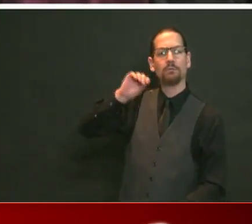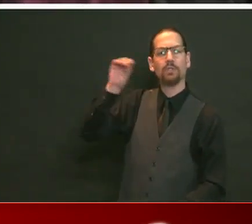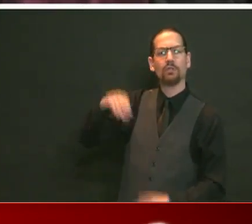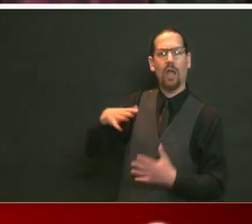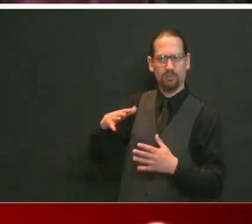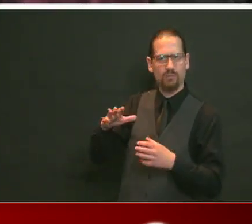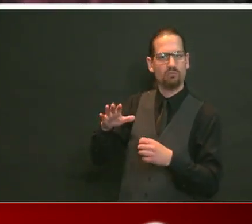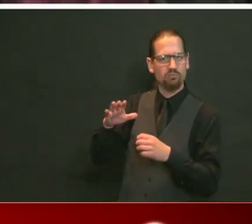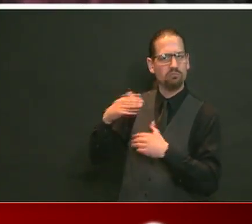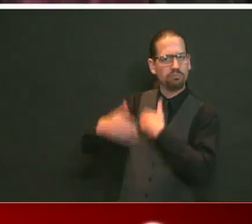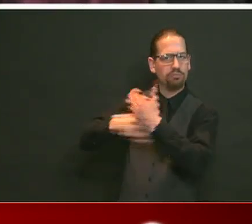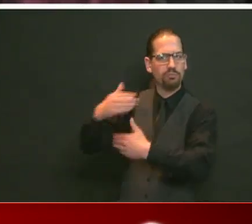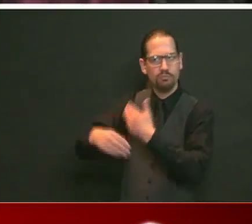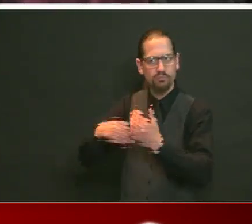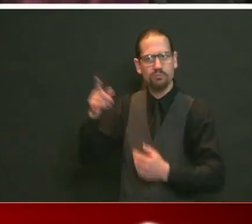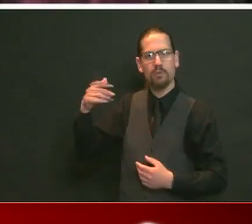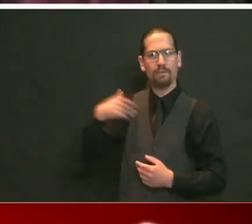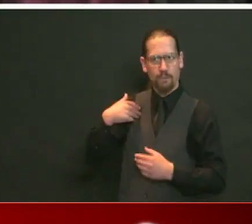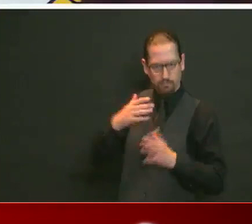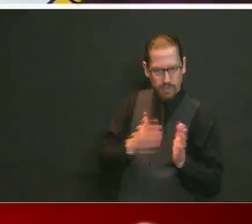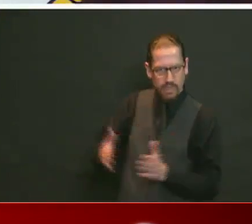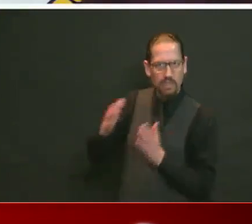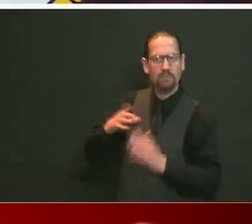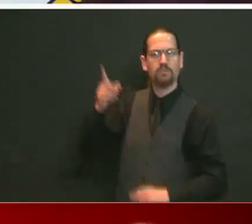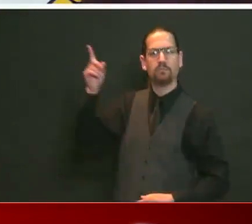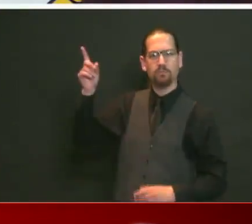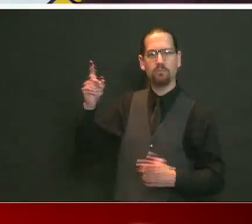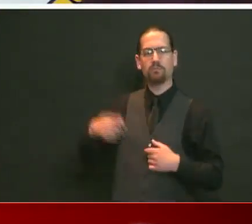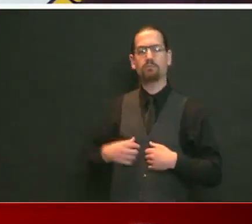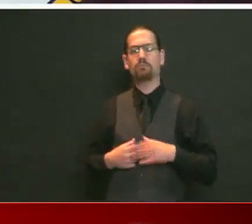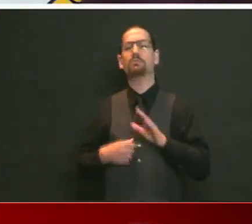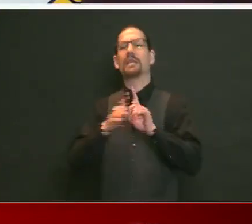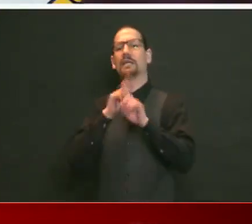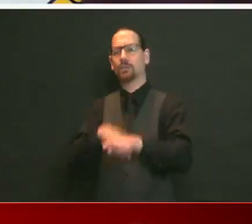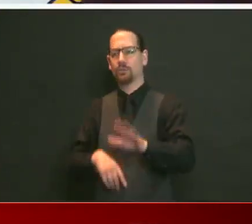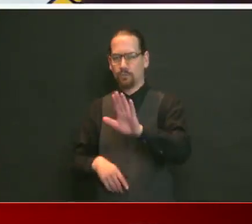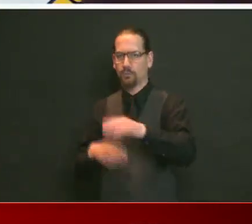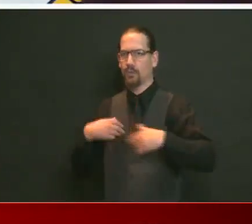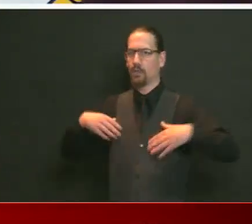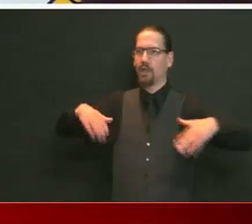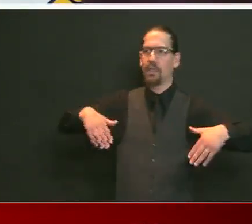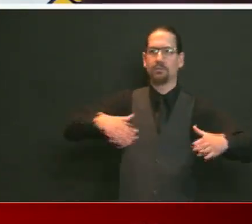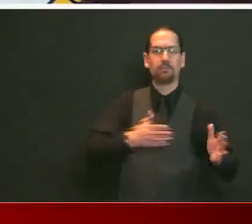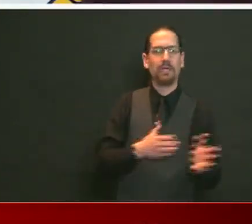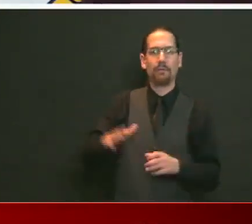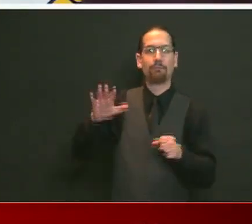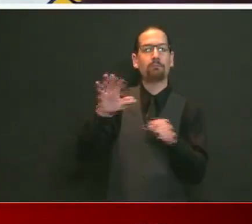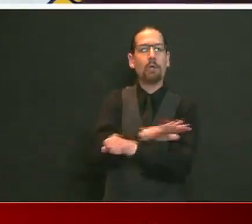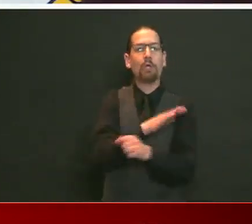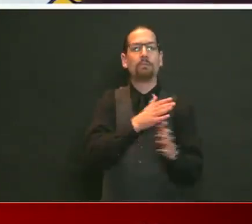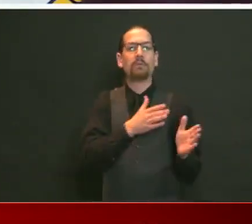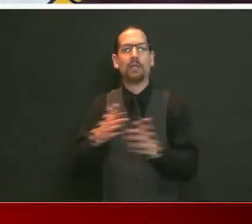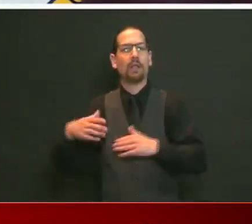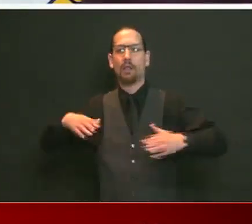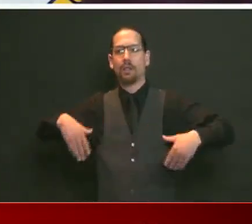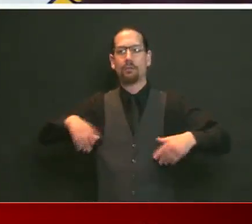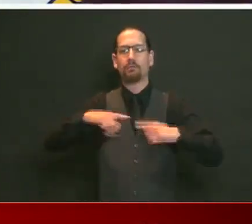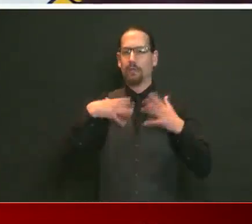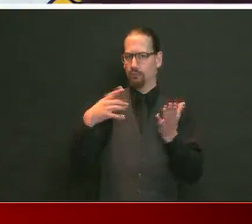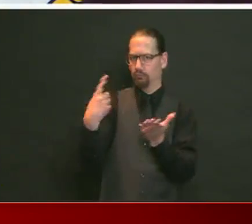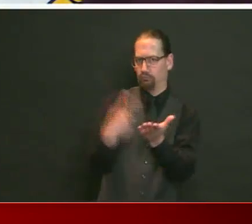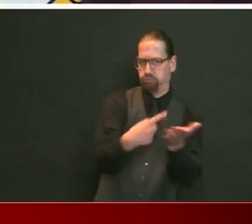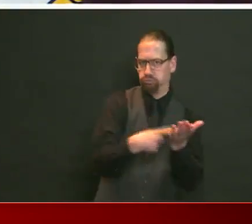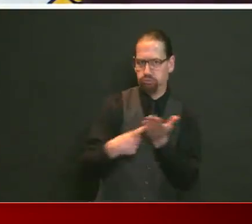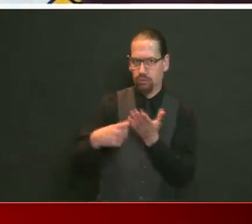do they not have a working plan right now? That's exactly what we're working through. So we spent last week on it, the weekend on it. We're really close.